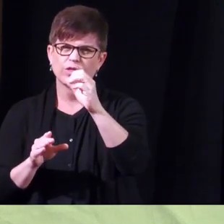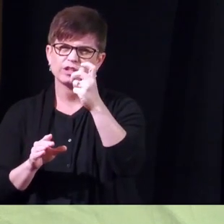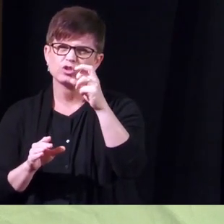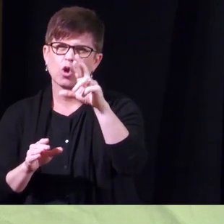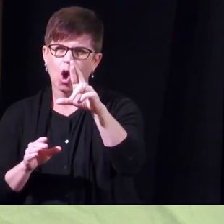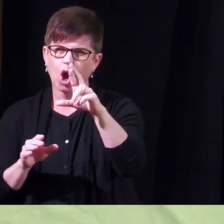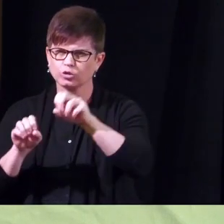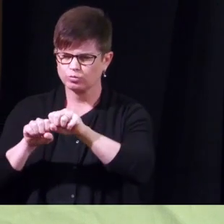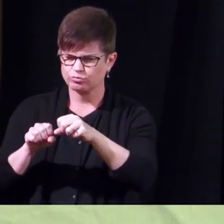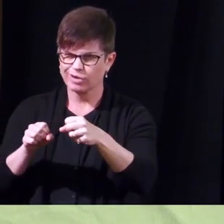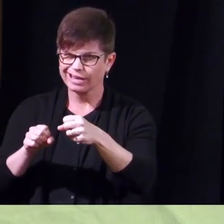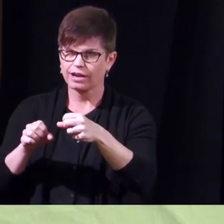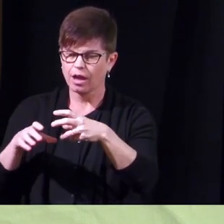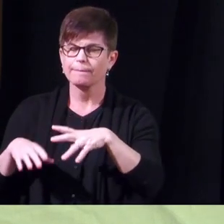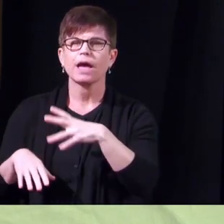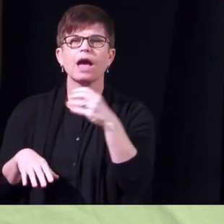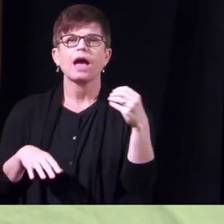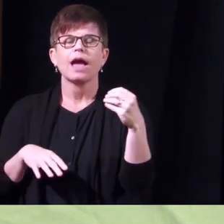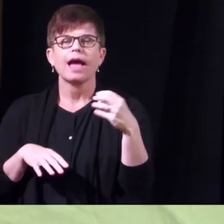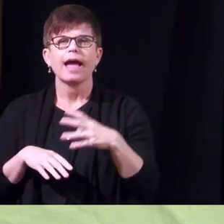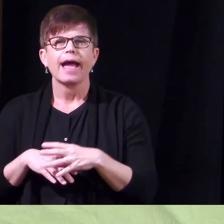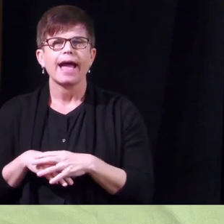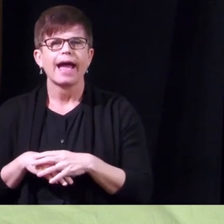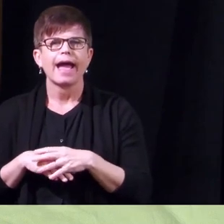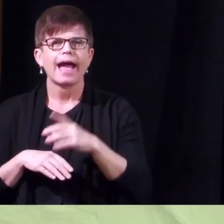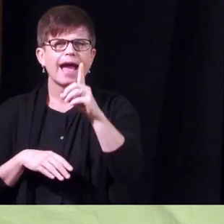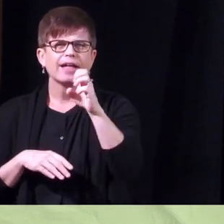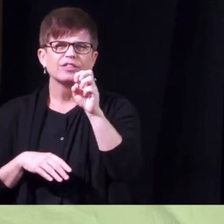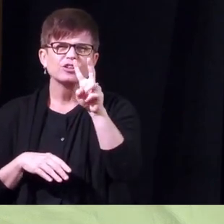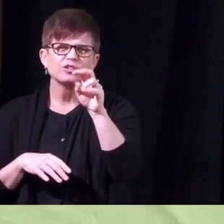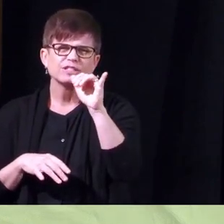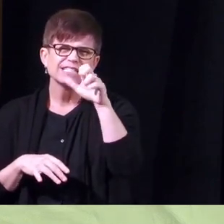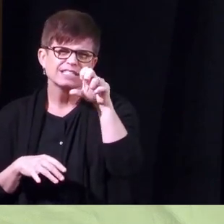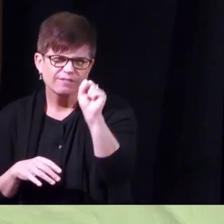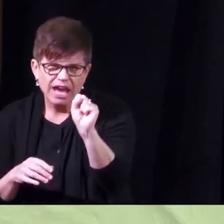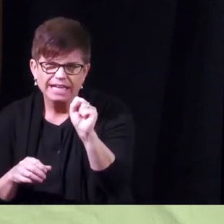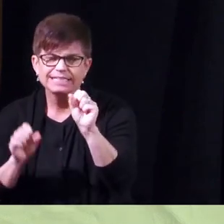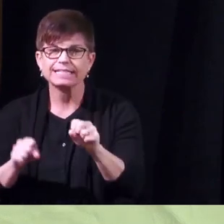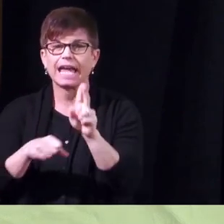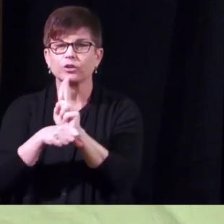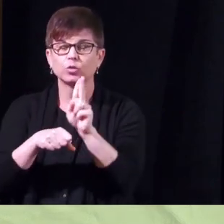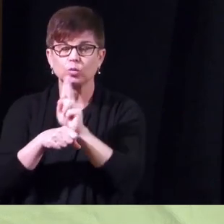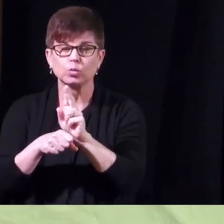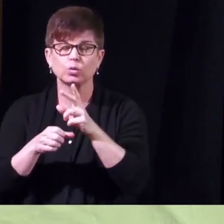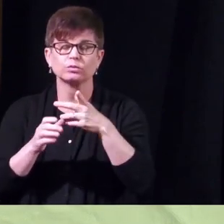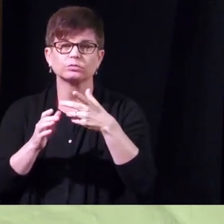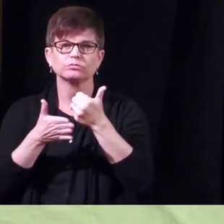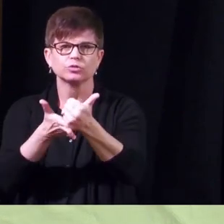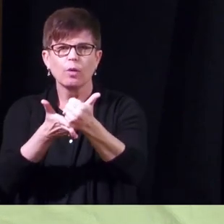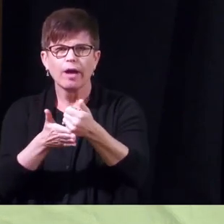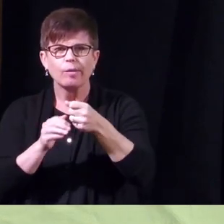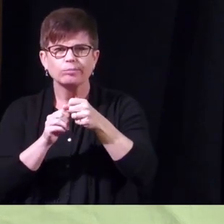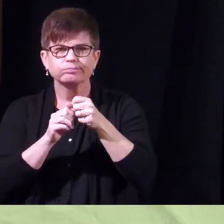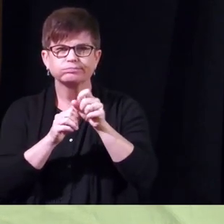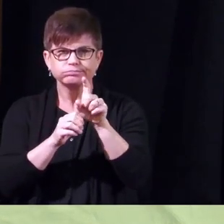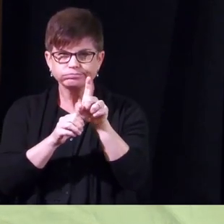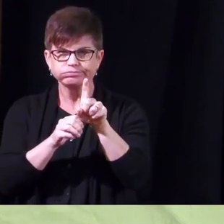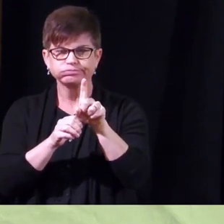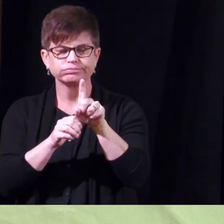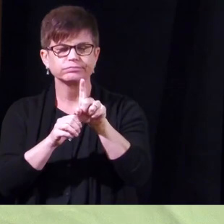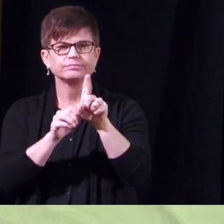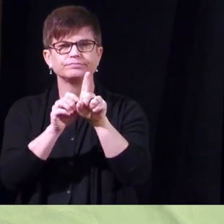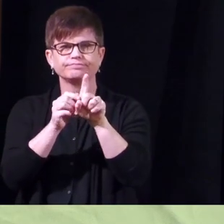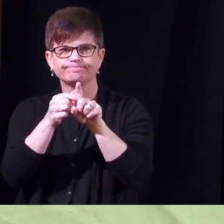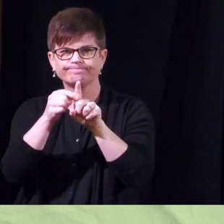uh there's also devices that patients can use like restorex which helps straighten the penis and just kind of uh bend it back